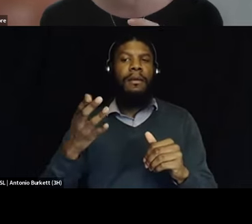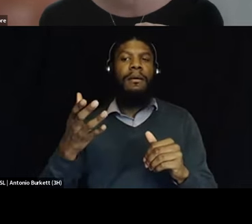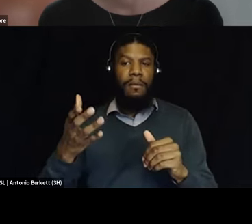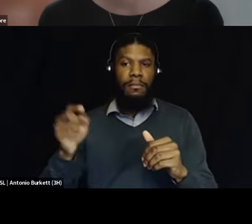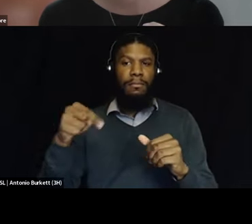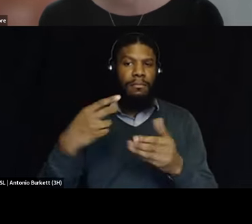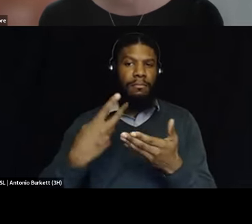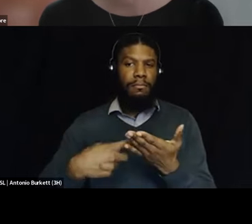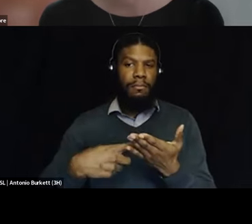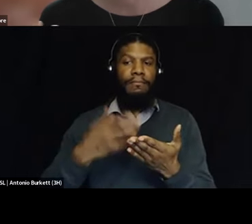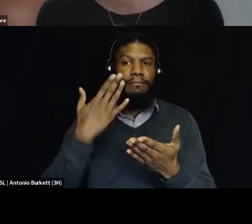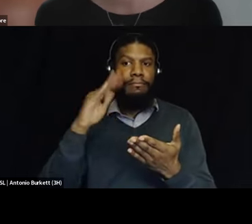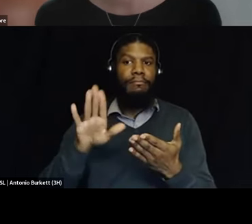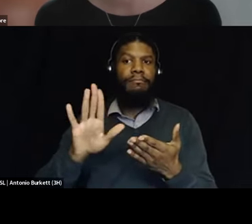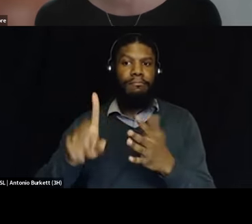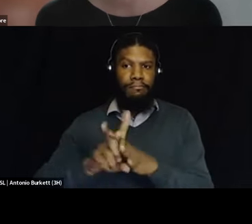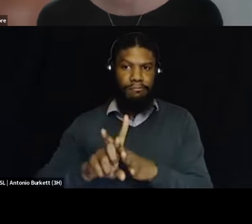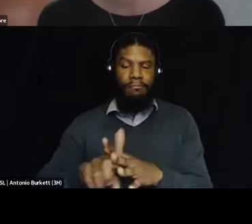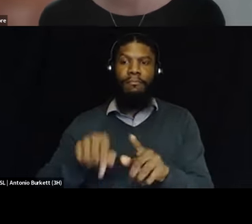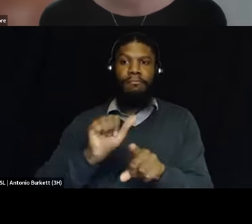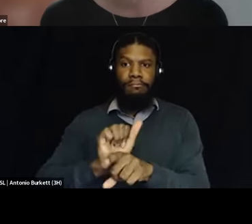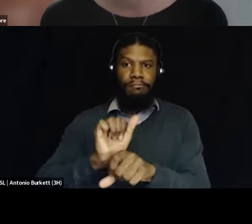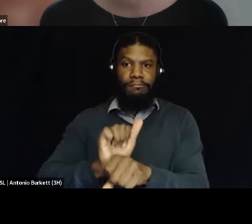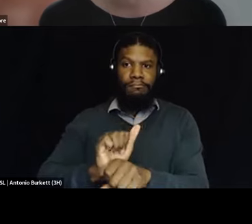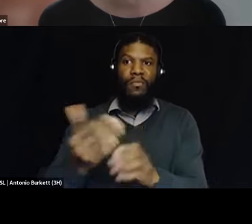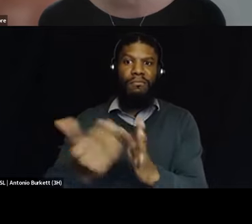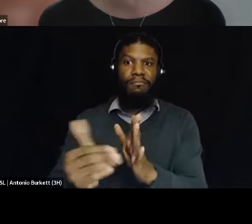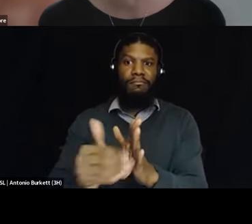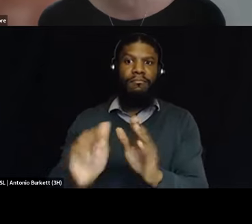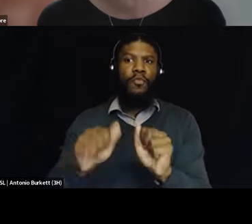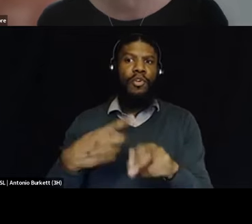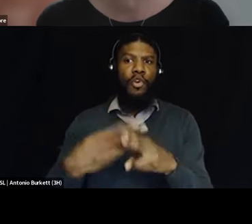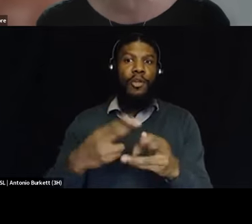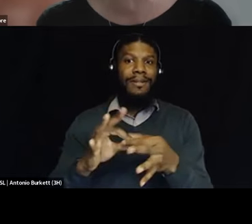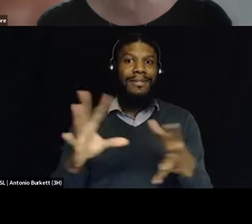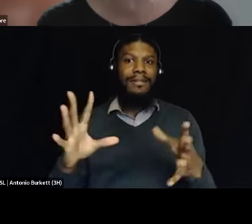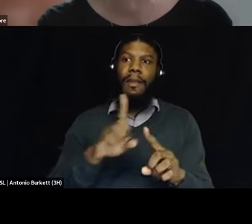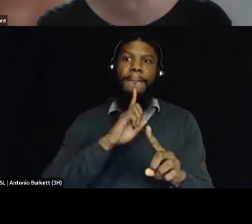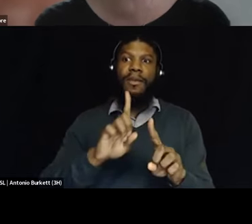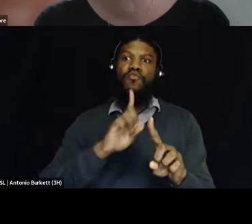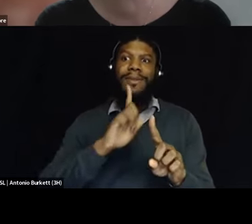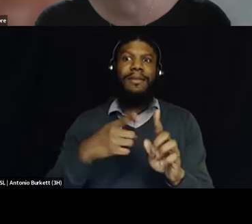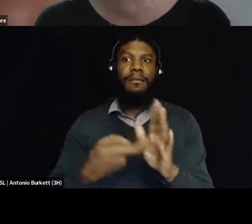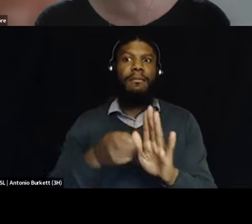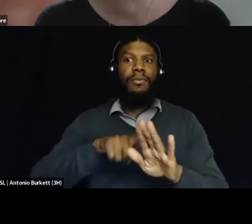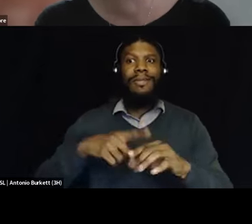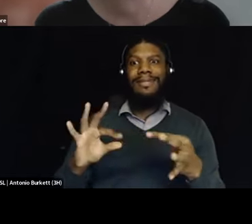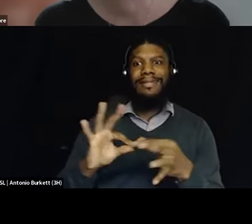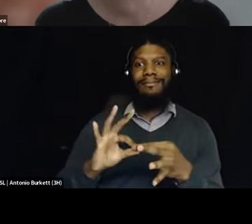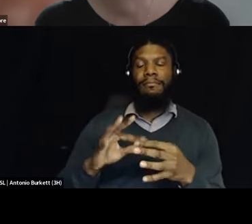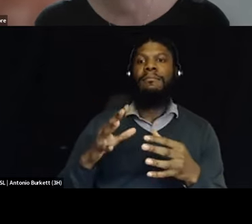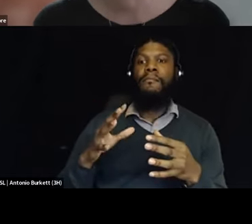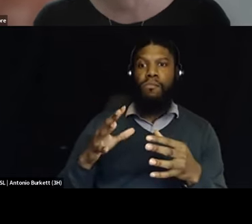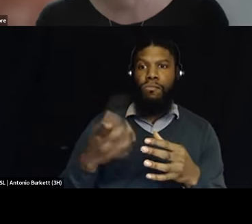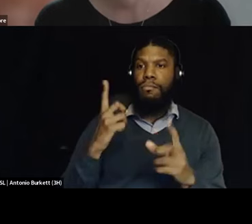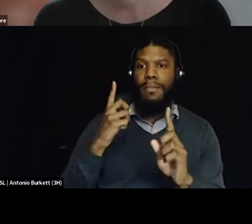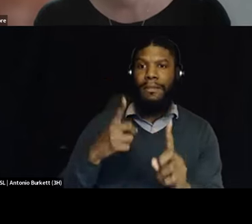just that that we could call it a disconnect but it's actually not it's very intentional in terms of how they're doing it it's it's